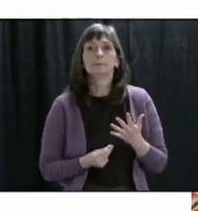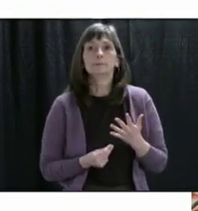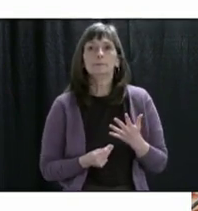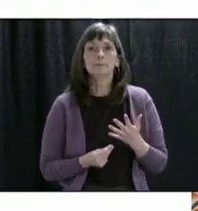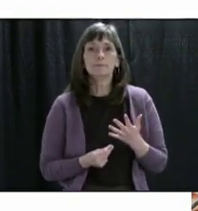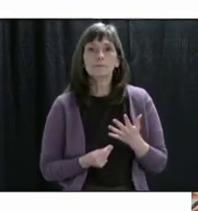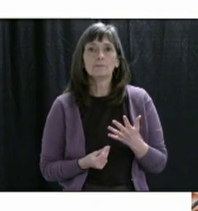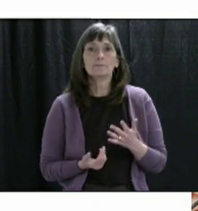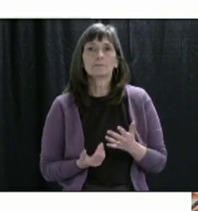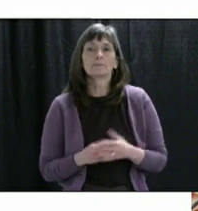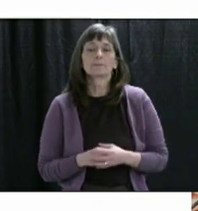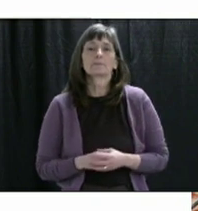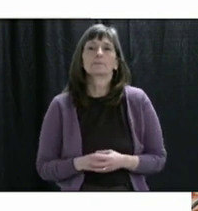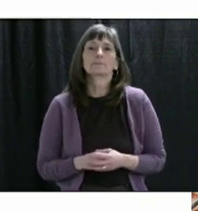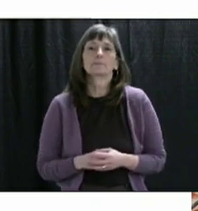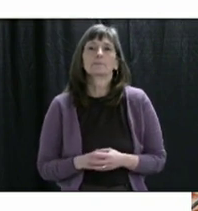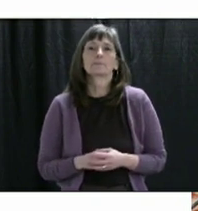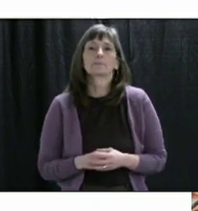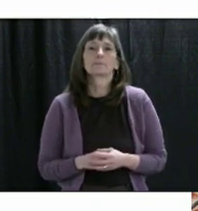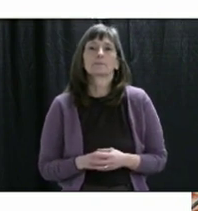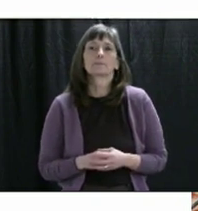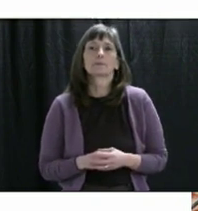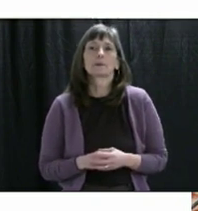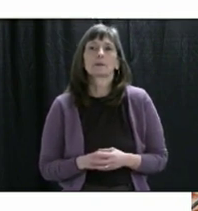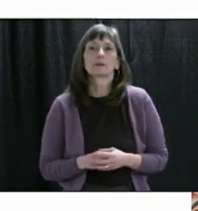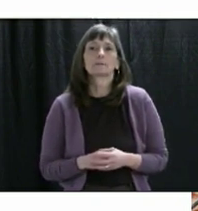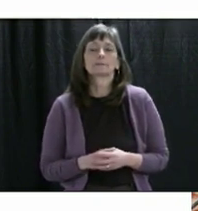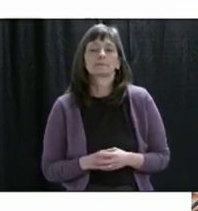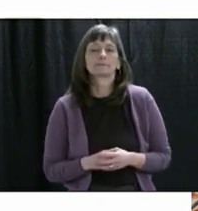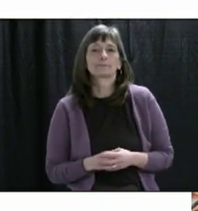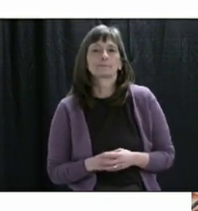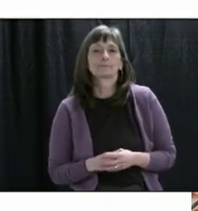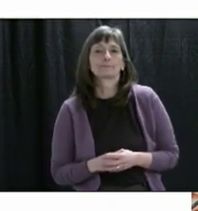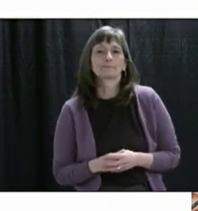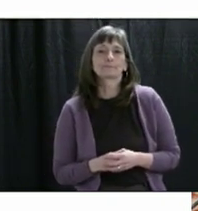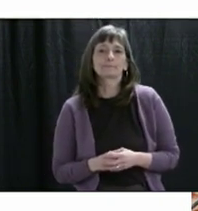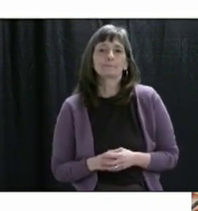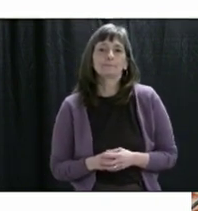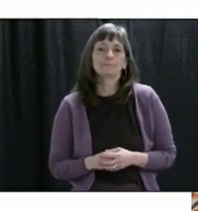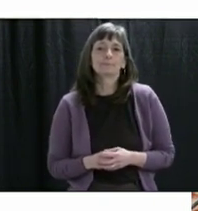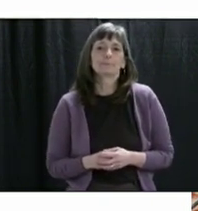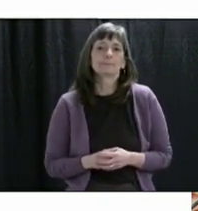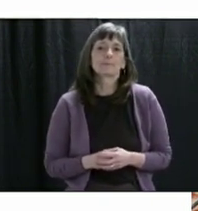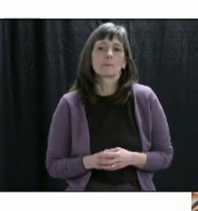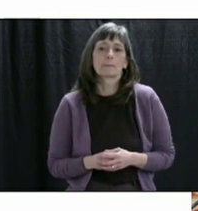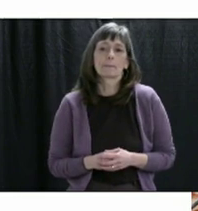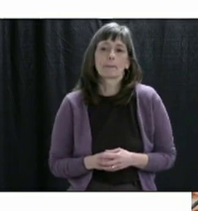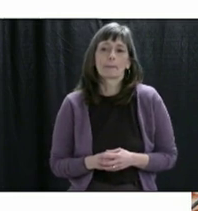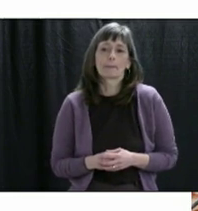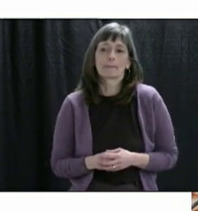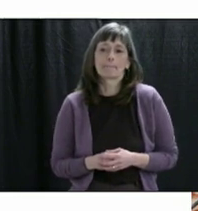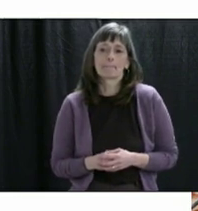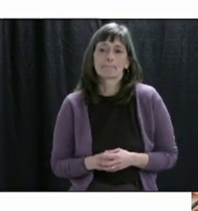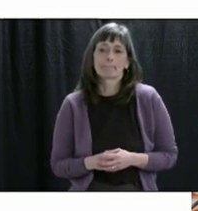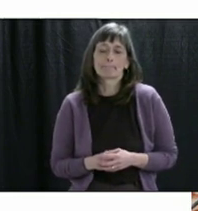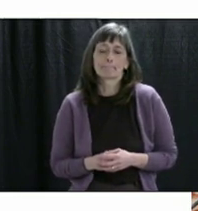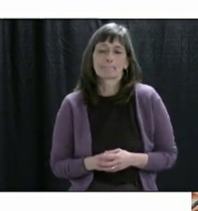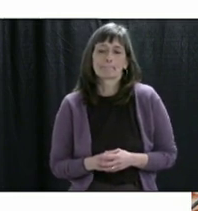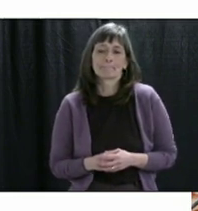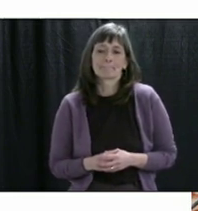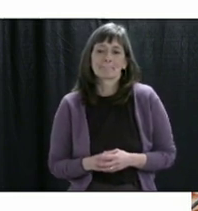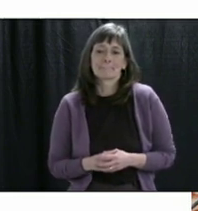the telephone queue. I will call each reporter by name to ask questions, so please do not press star 1 until your name has been called.